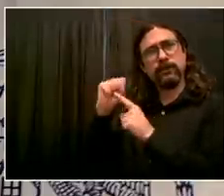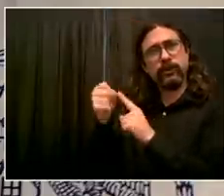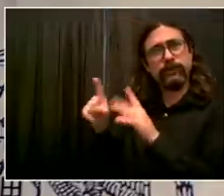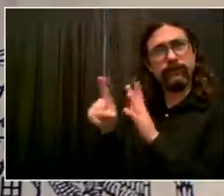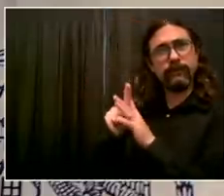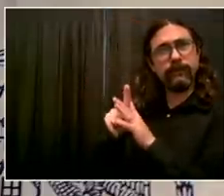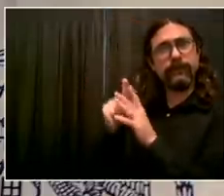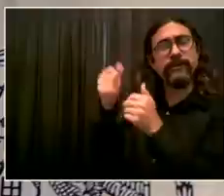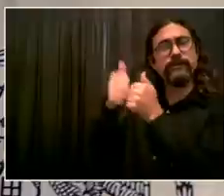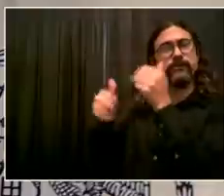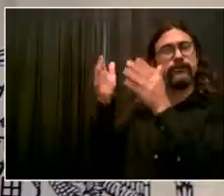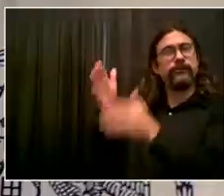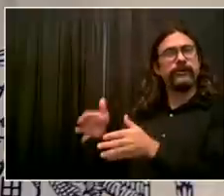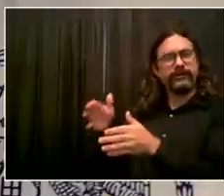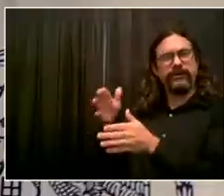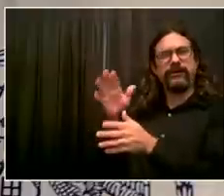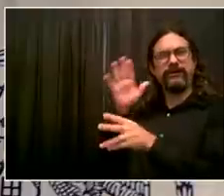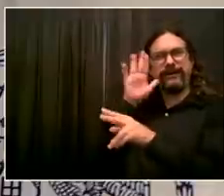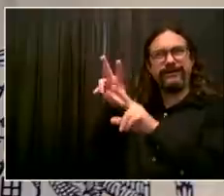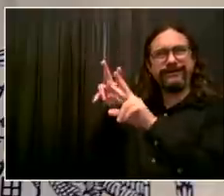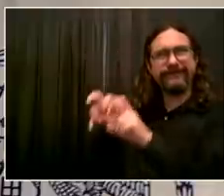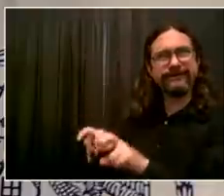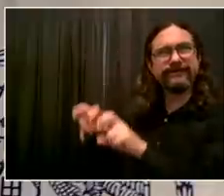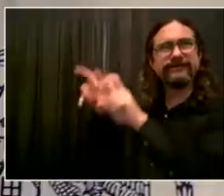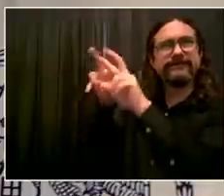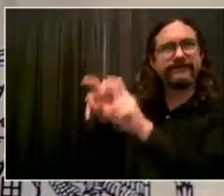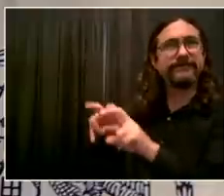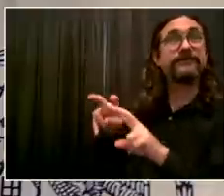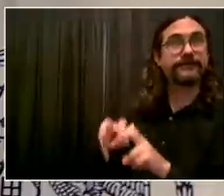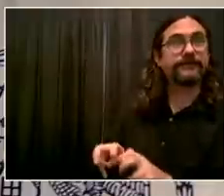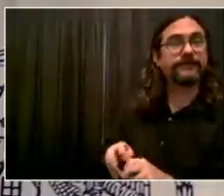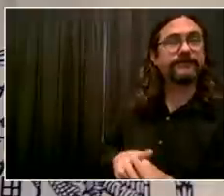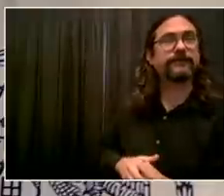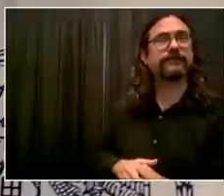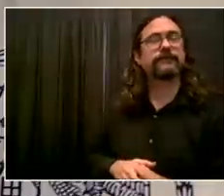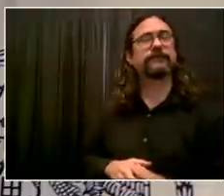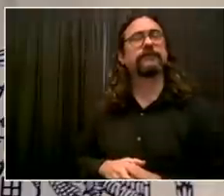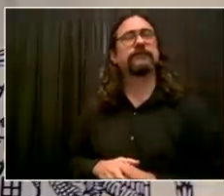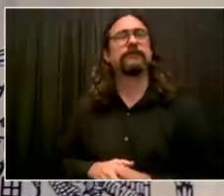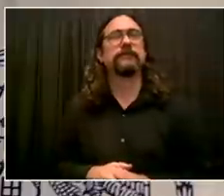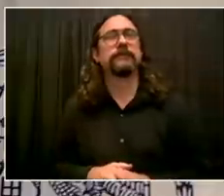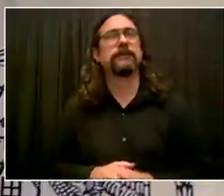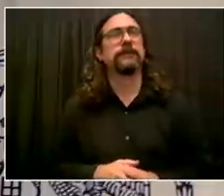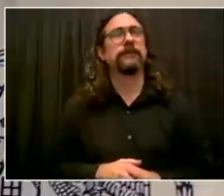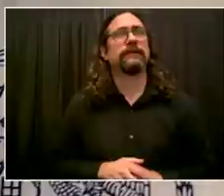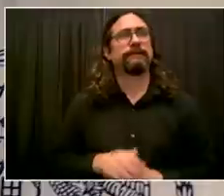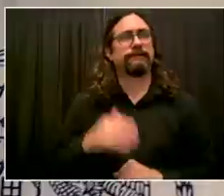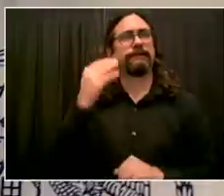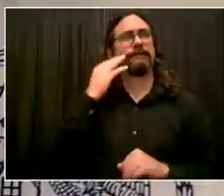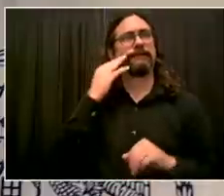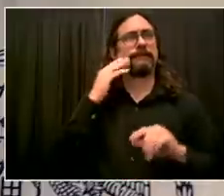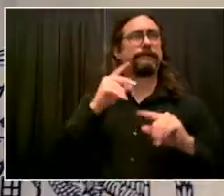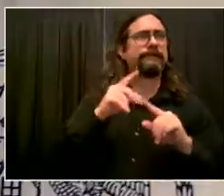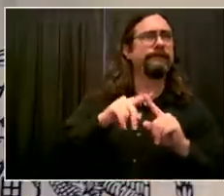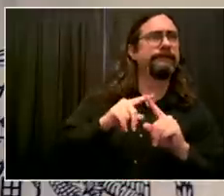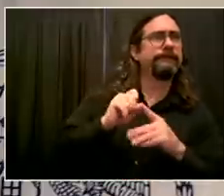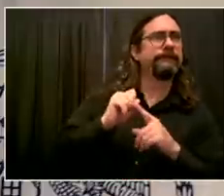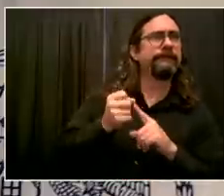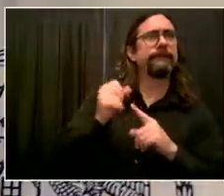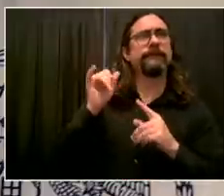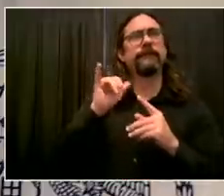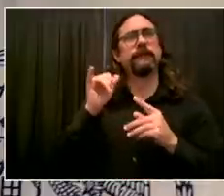charge, but there's another warrant outstanding. There's a lot of specificity here. We're going to figure out what that number is and then announce it.